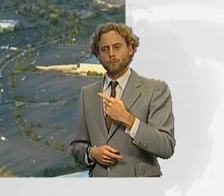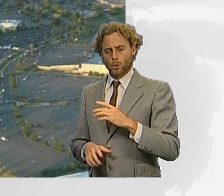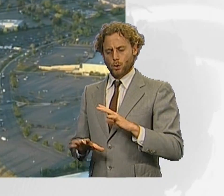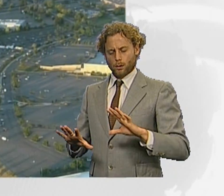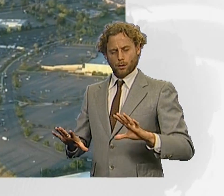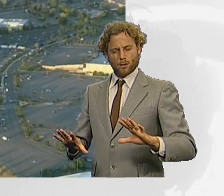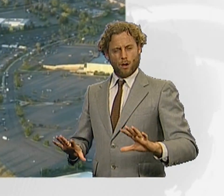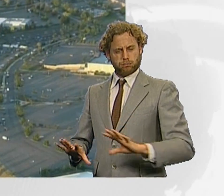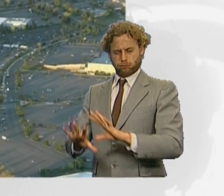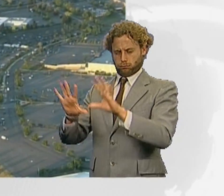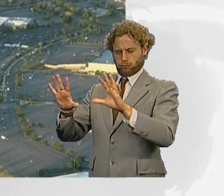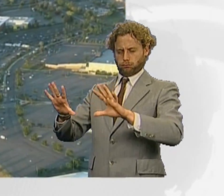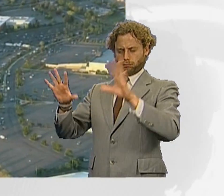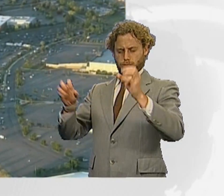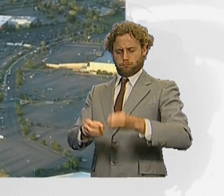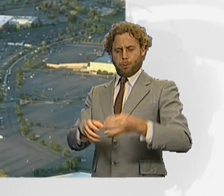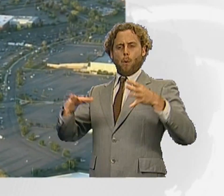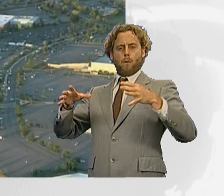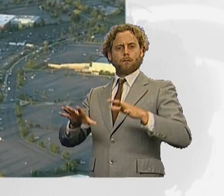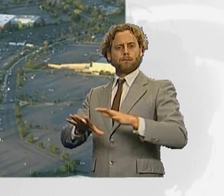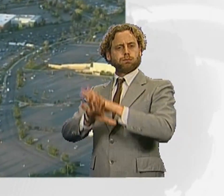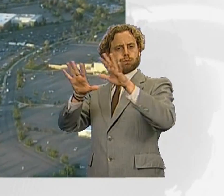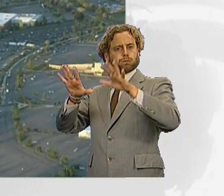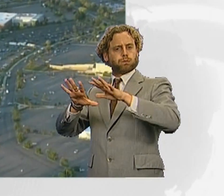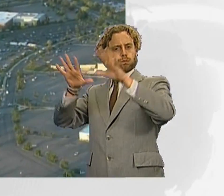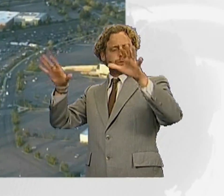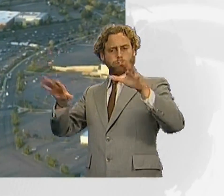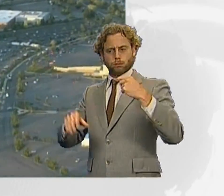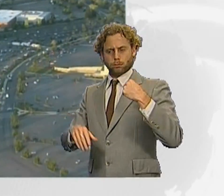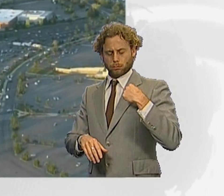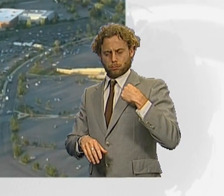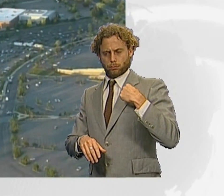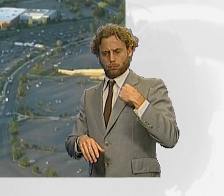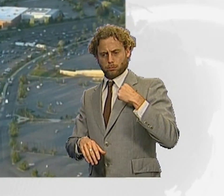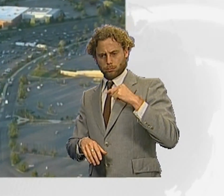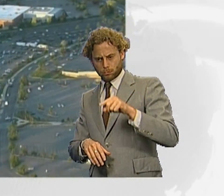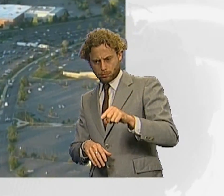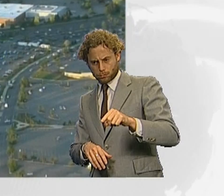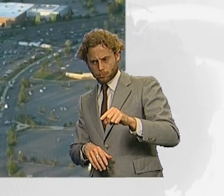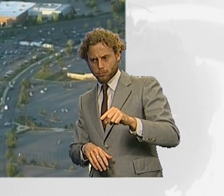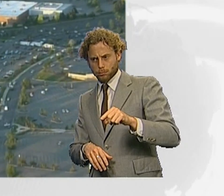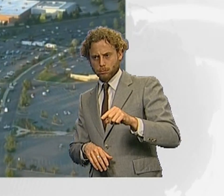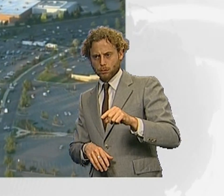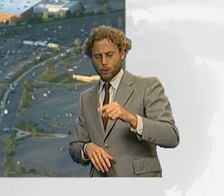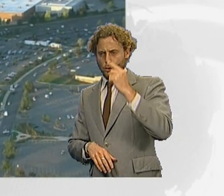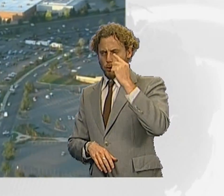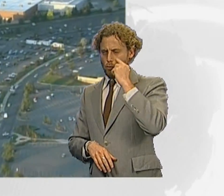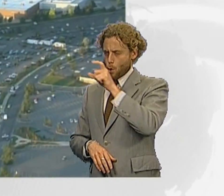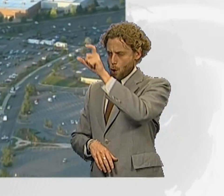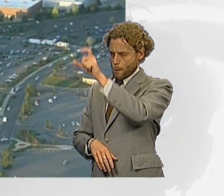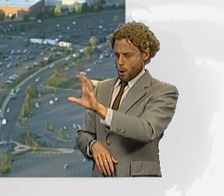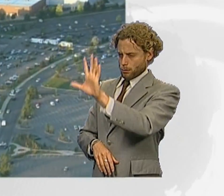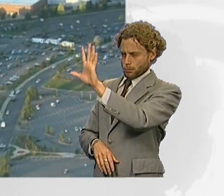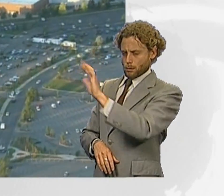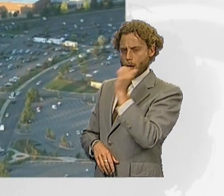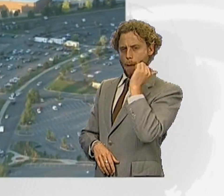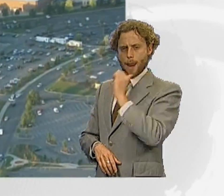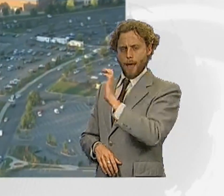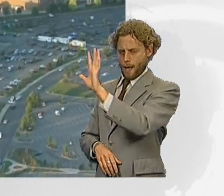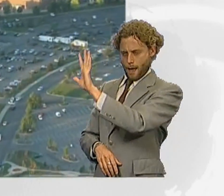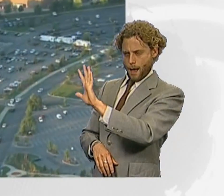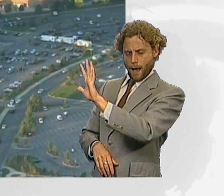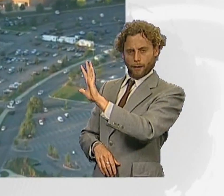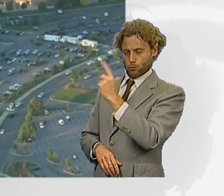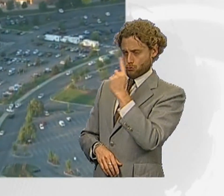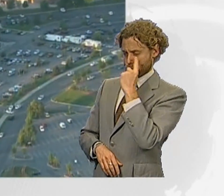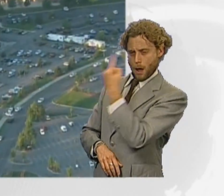grenade went off, that's when I began to wonder. And then when the shadowy figure emerged from the corner of